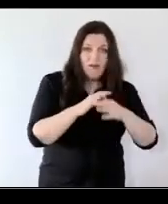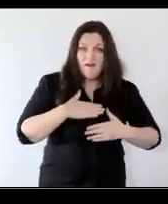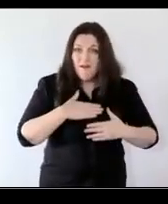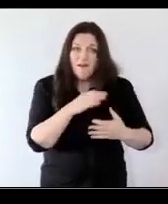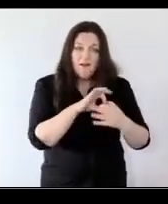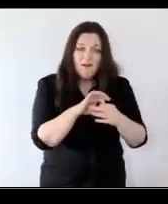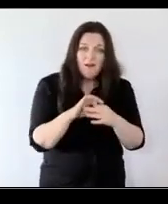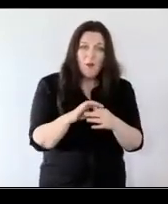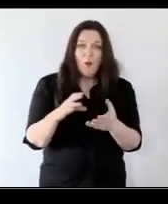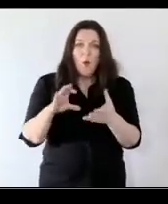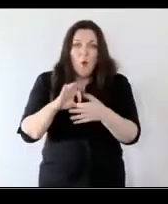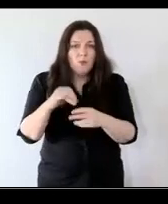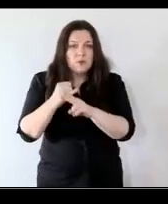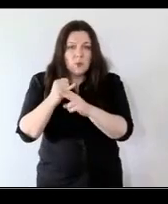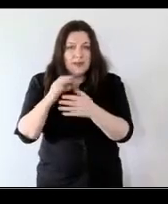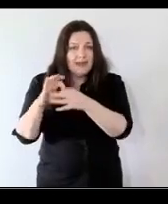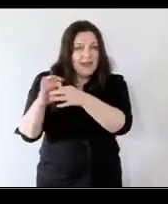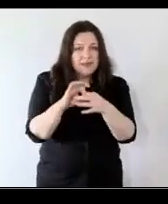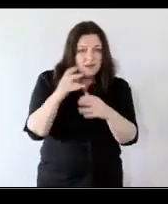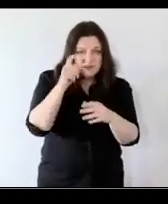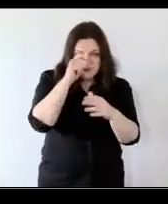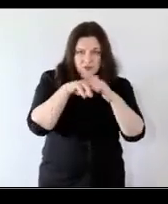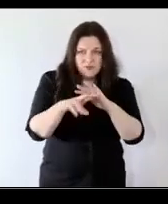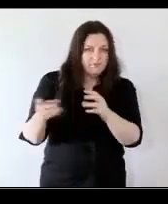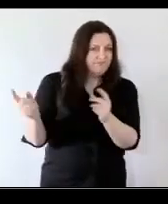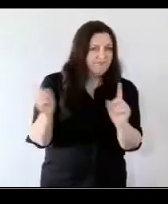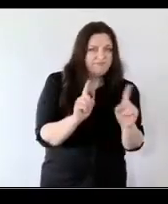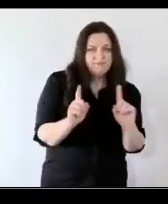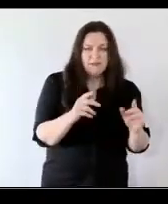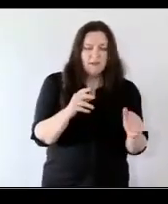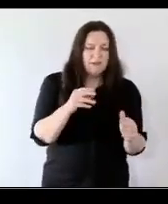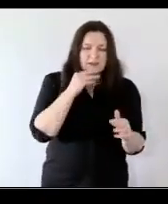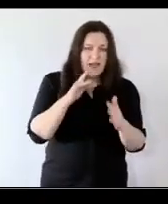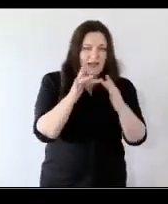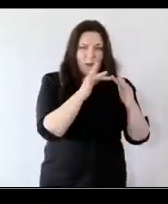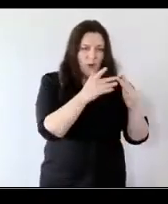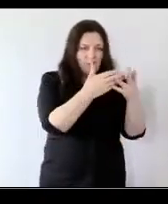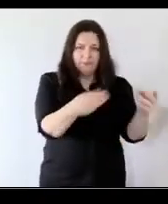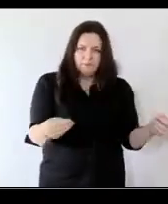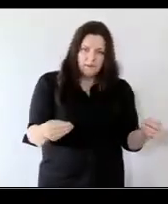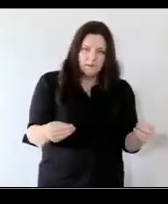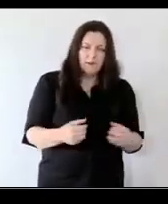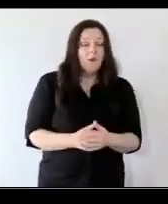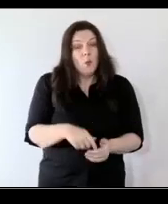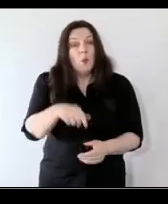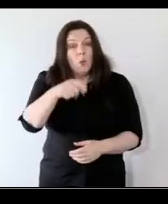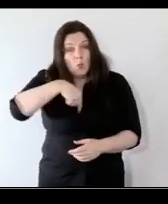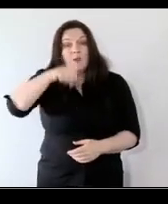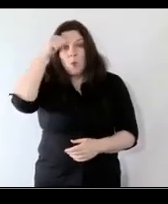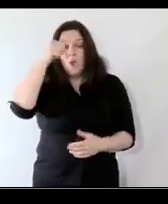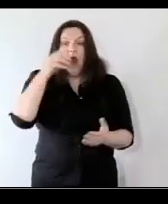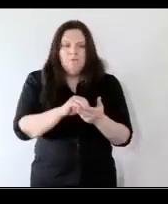liaison teachers there's a whole network of support that schools bring and that was lost in an instance now we know there was fantastic